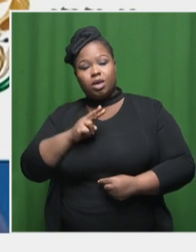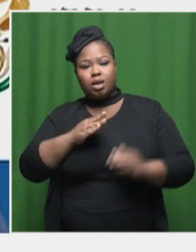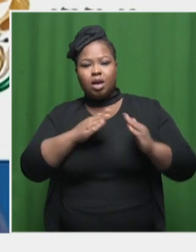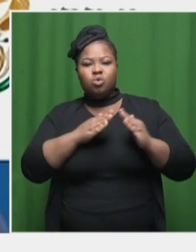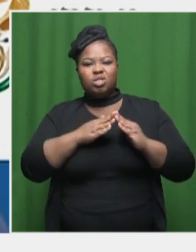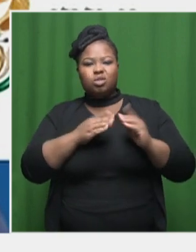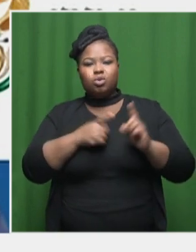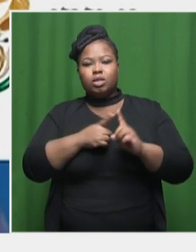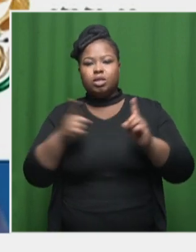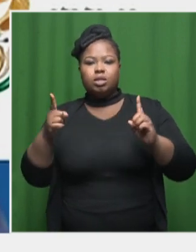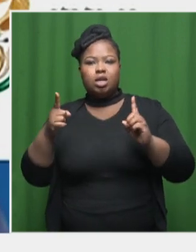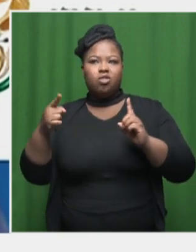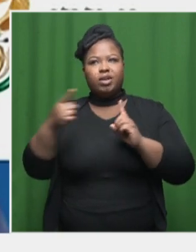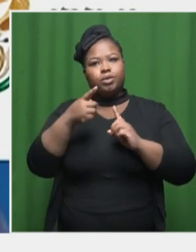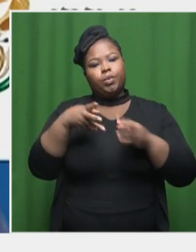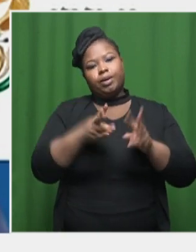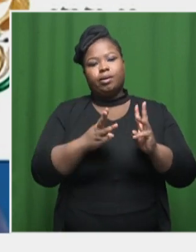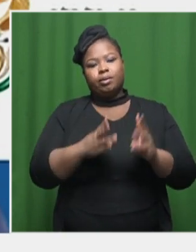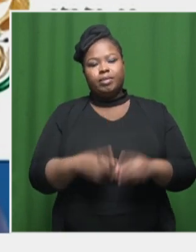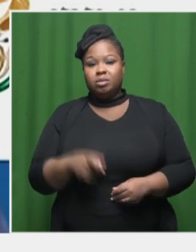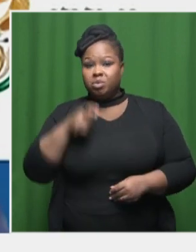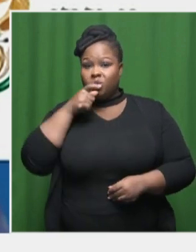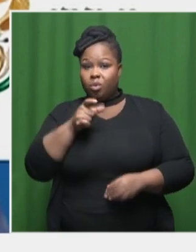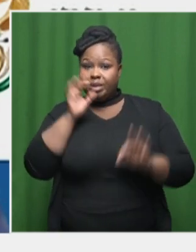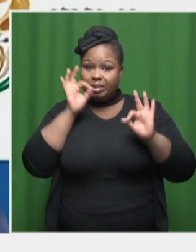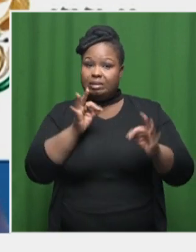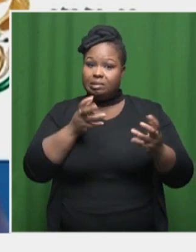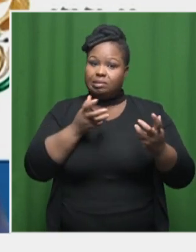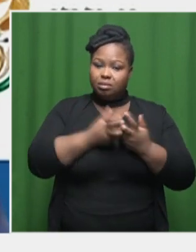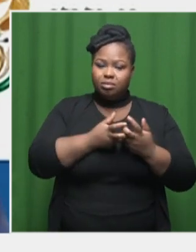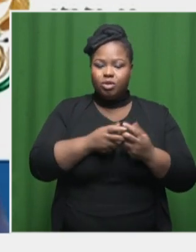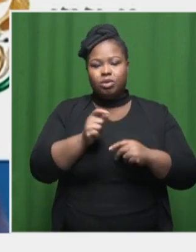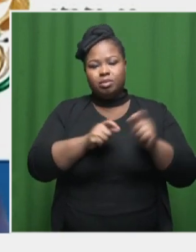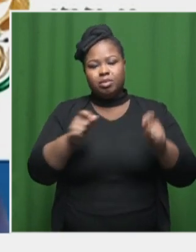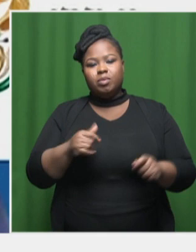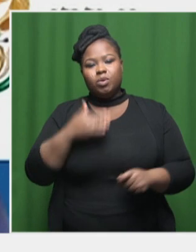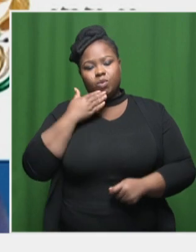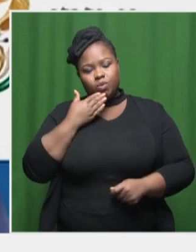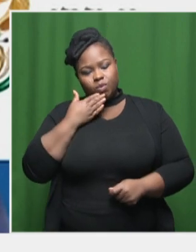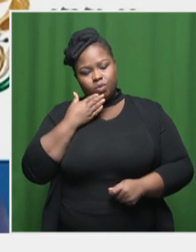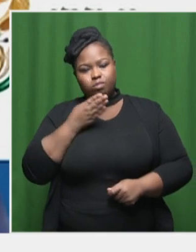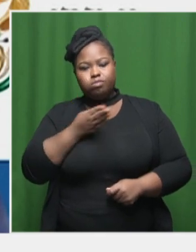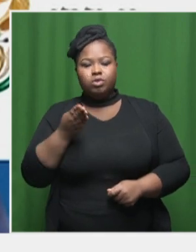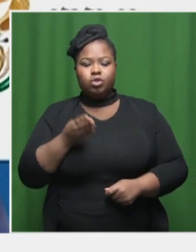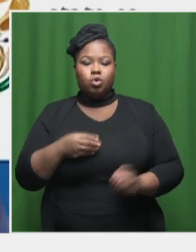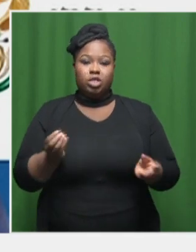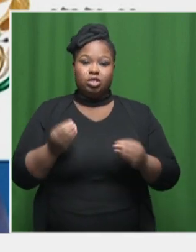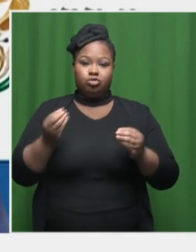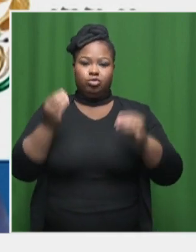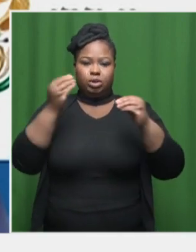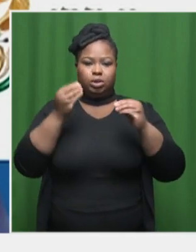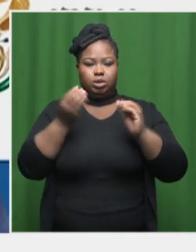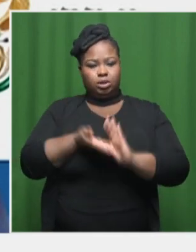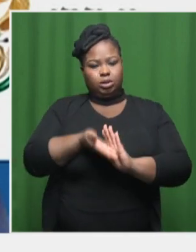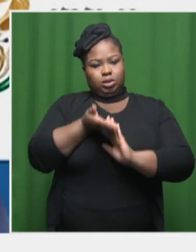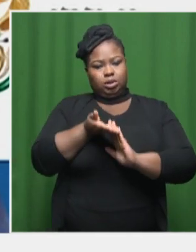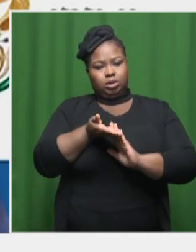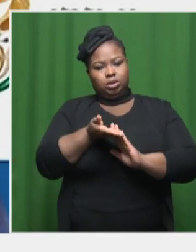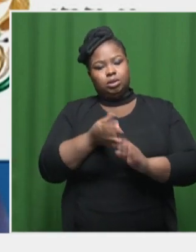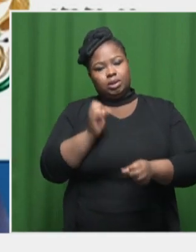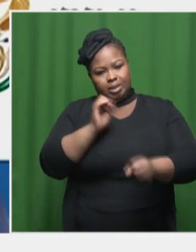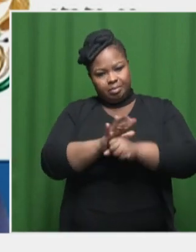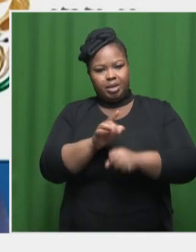so it's kind of difficult to comment and certainly those people that do have debt, interest rate hikes do